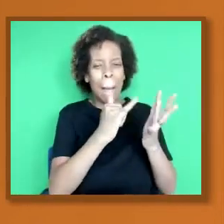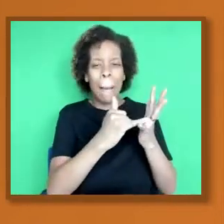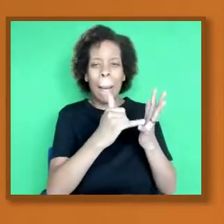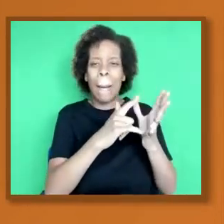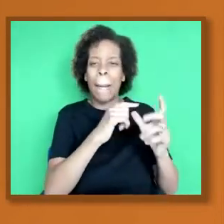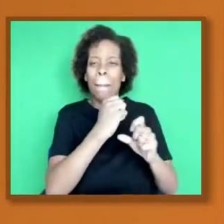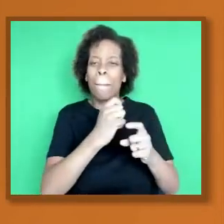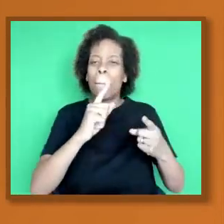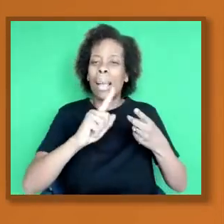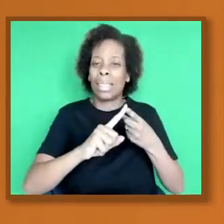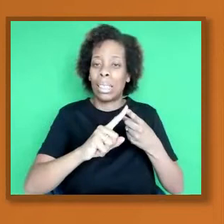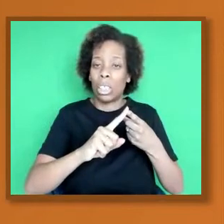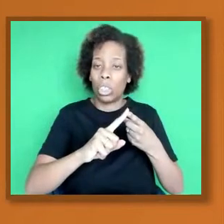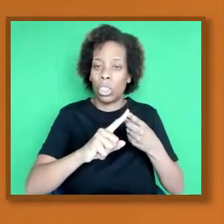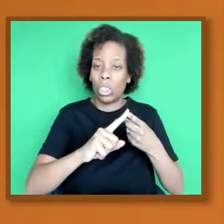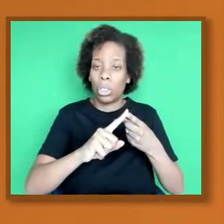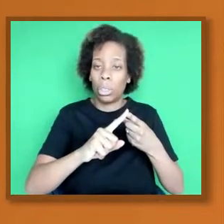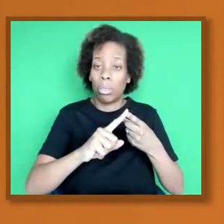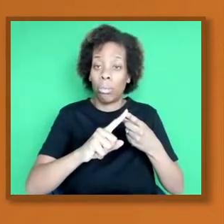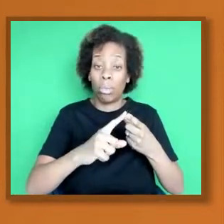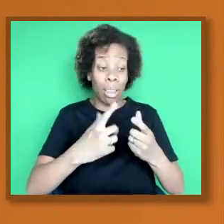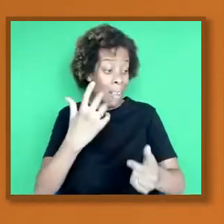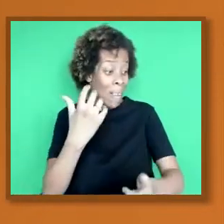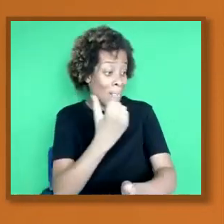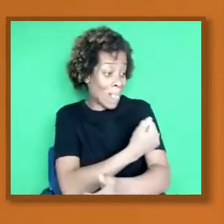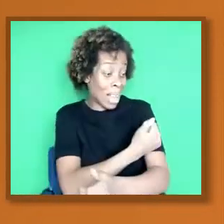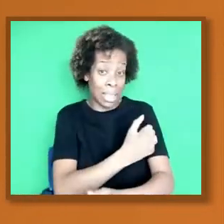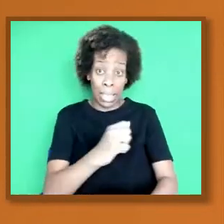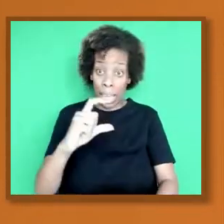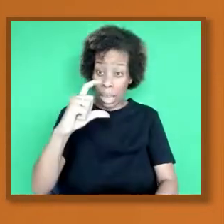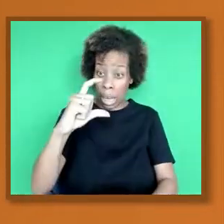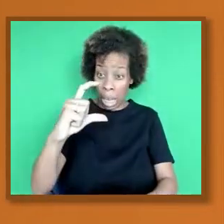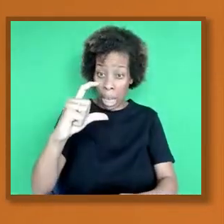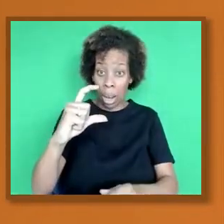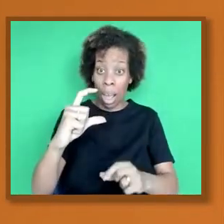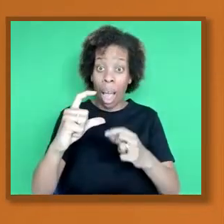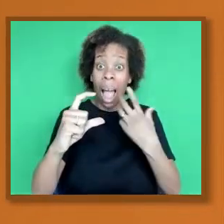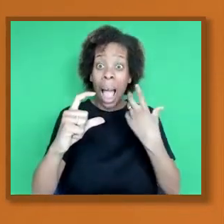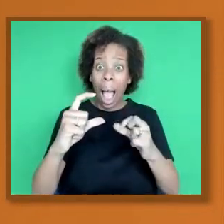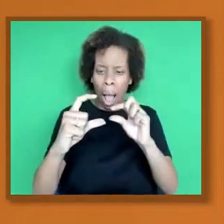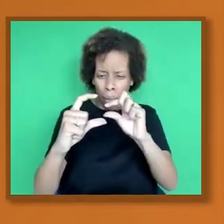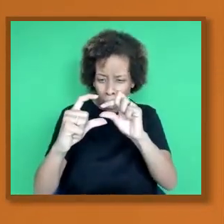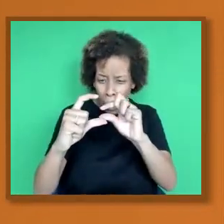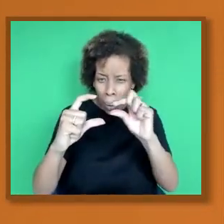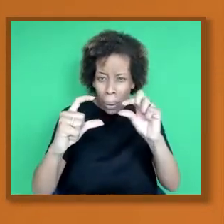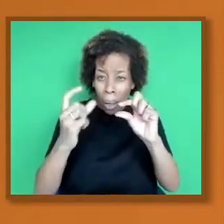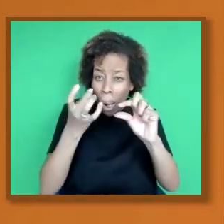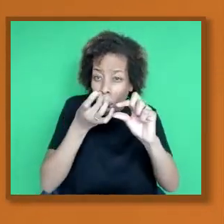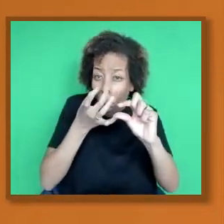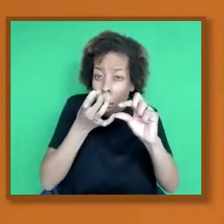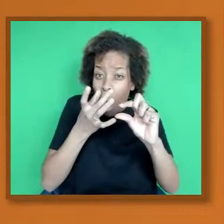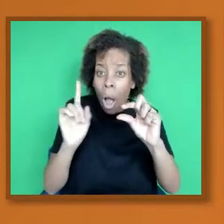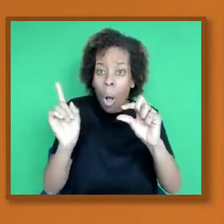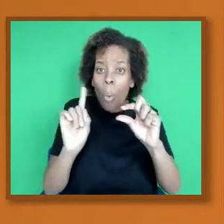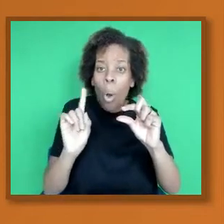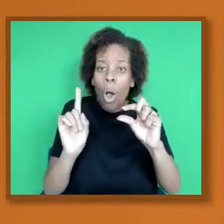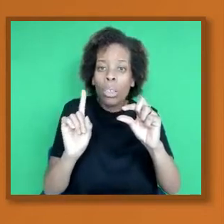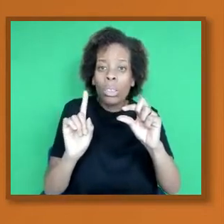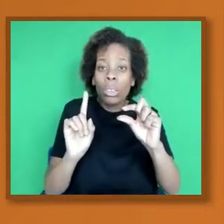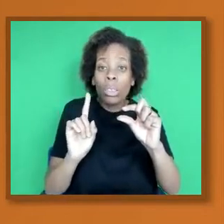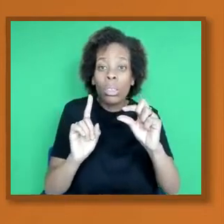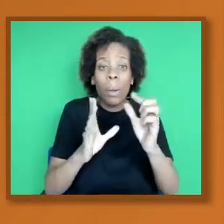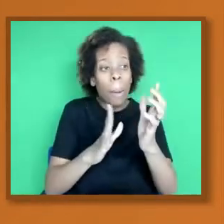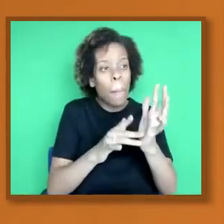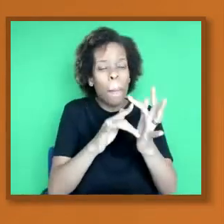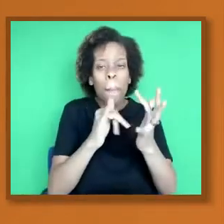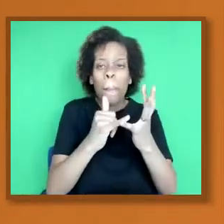contains a very small amount of a message. And that message just makes a small amount of protein that Wayne spoke about in